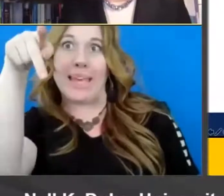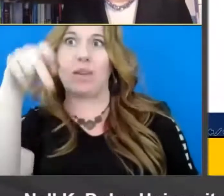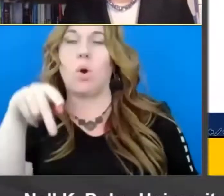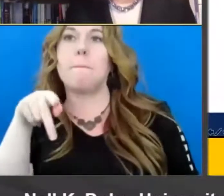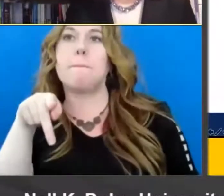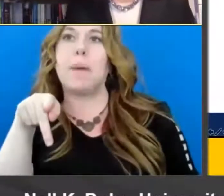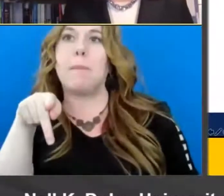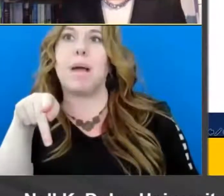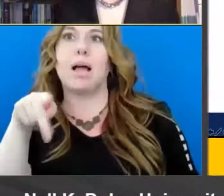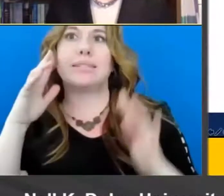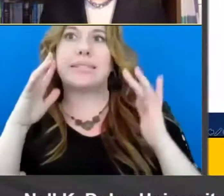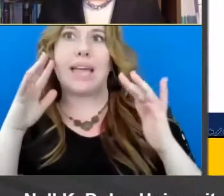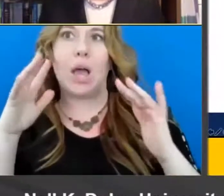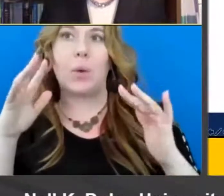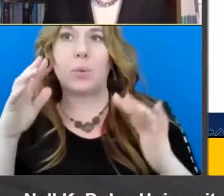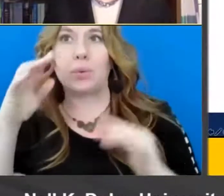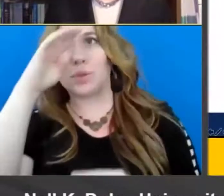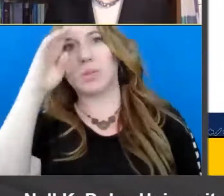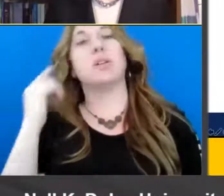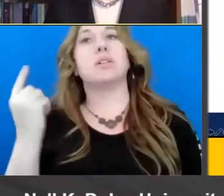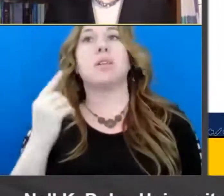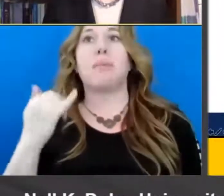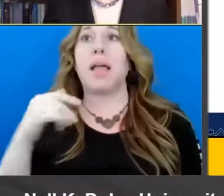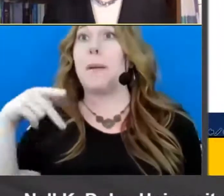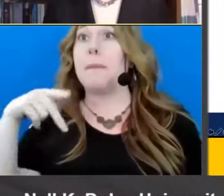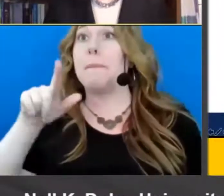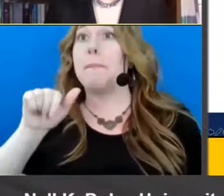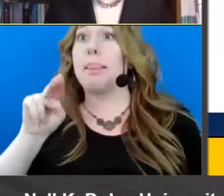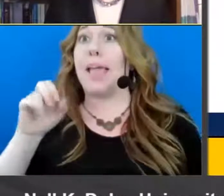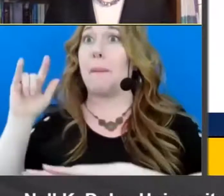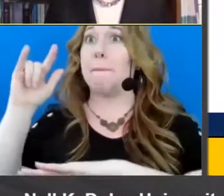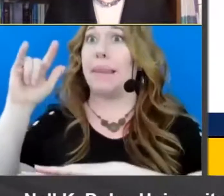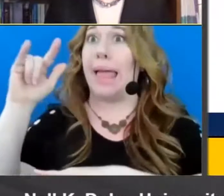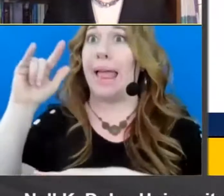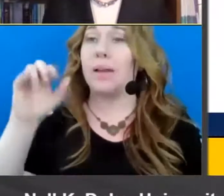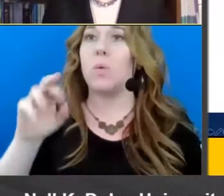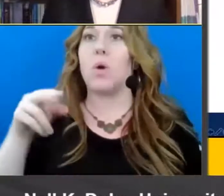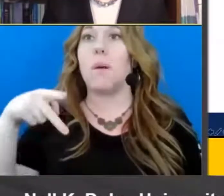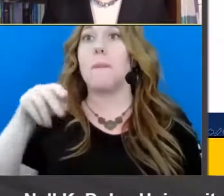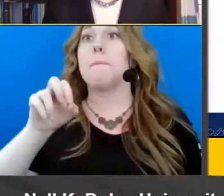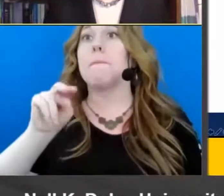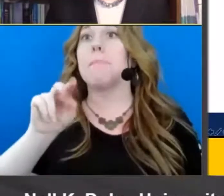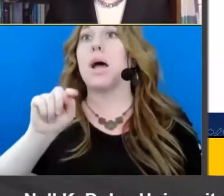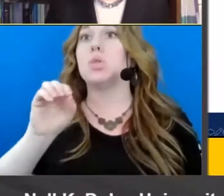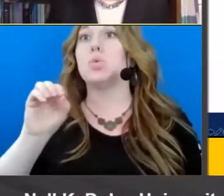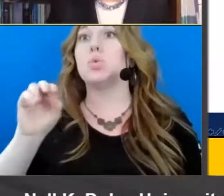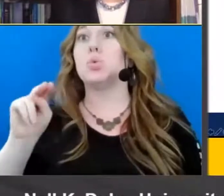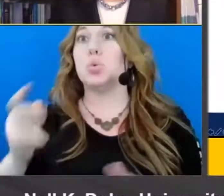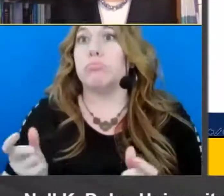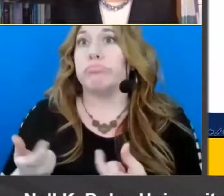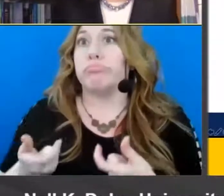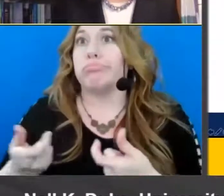specifically um and so something like plane or pontoon boat uh would work in that question mark uh area